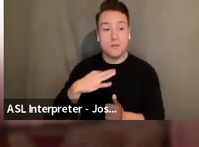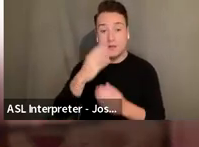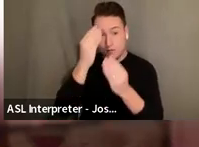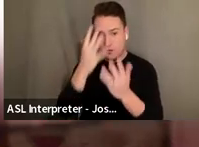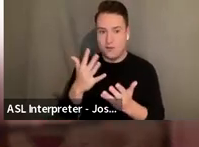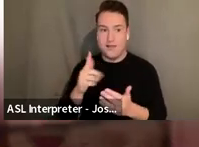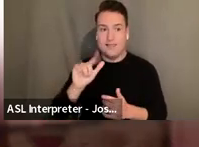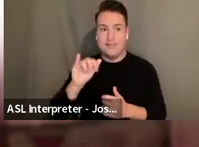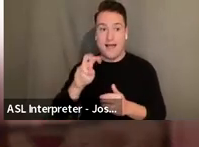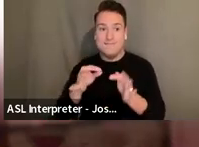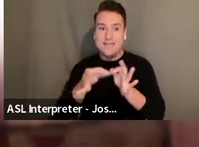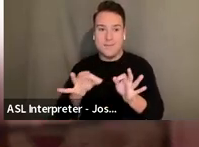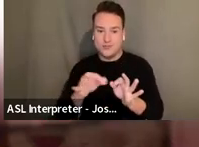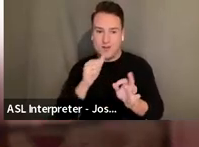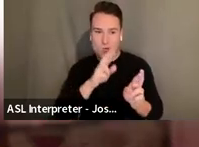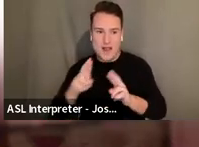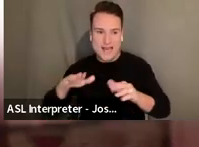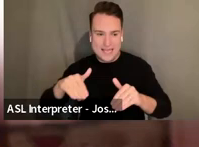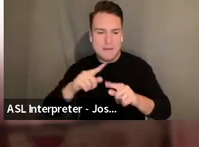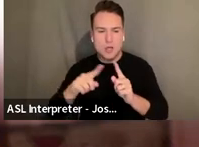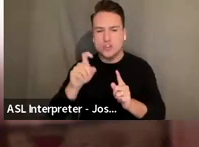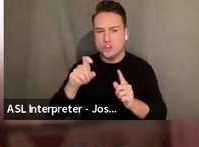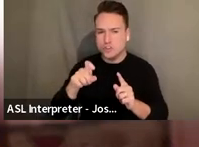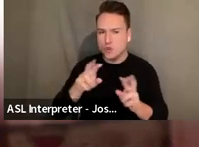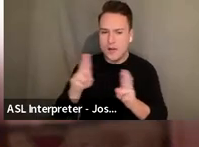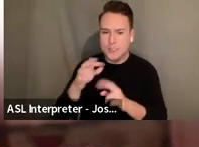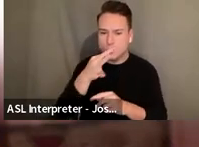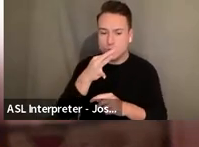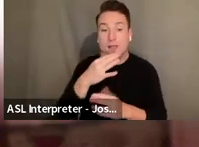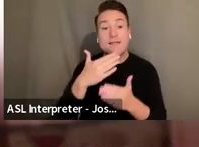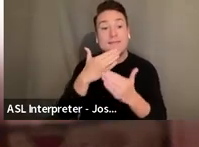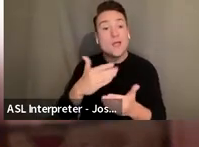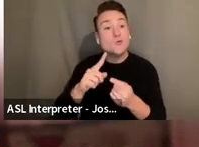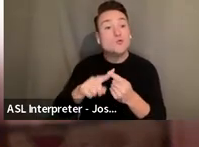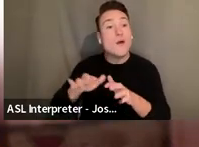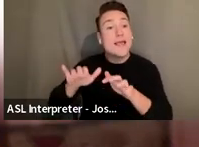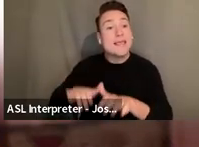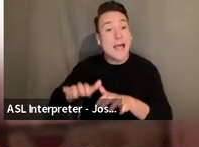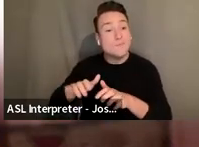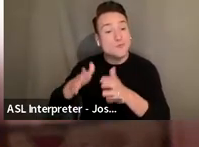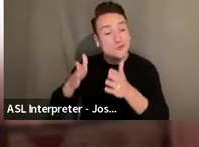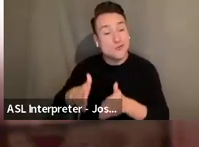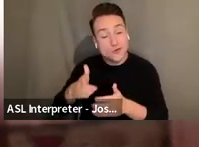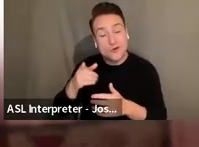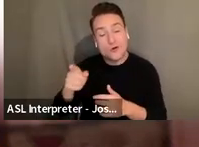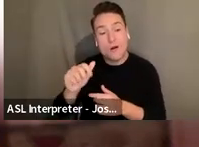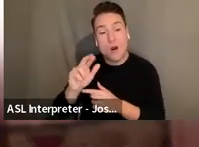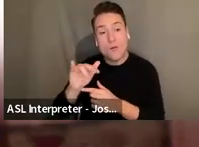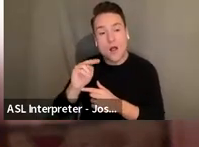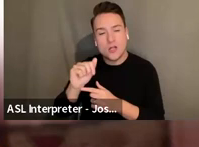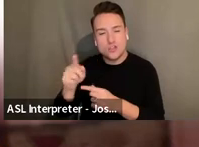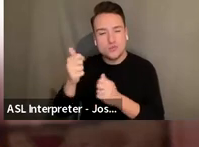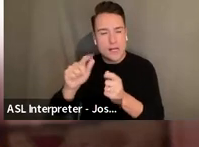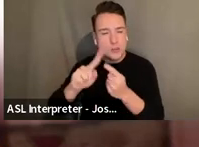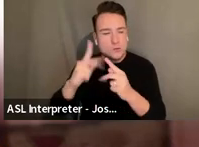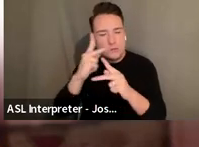captioning up yet, but it should be up momentarily. Thank you to our captioner, Ariana, who is working on getting an alternate captioning method